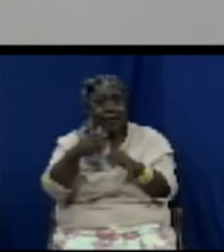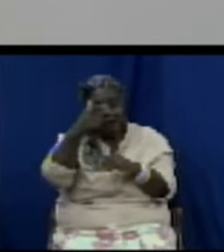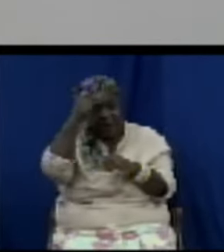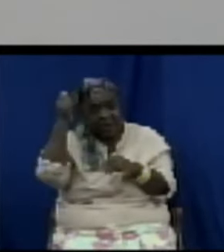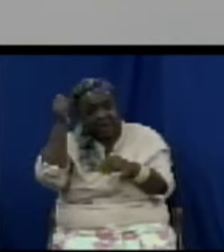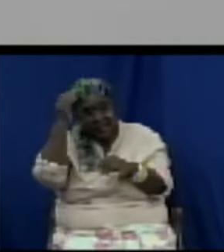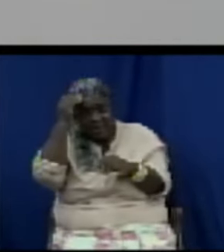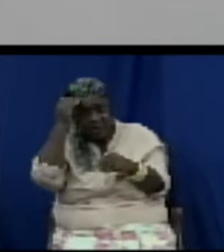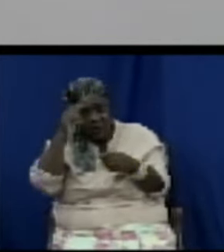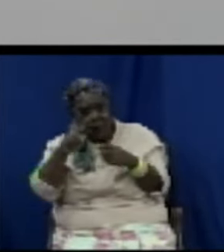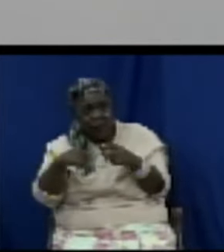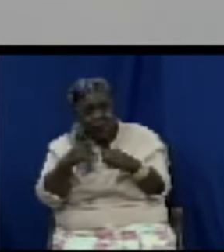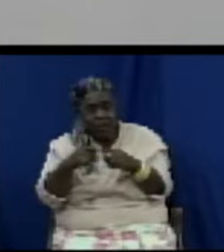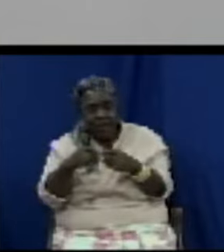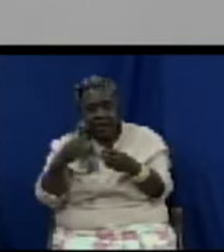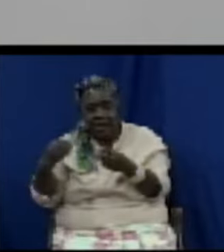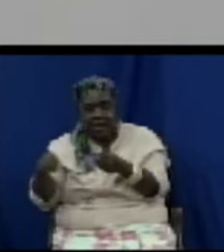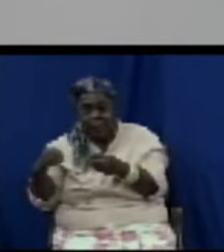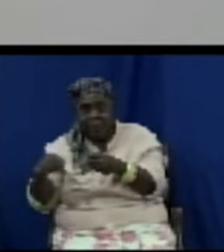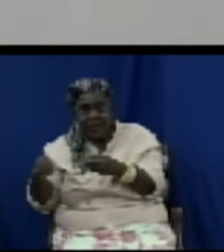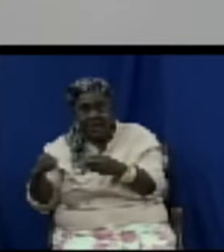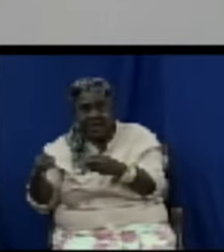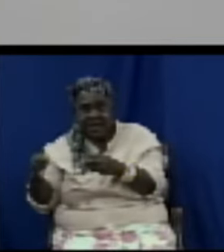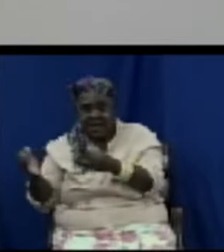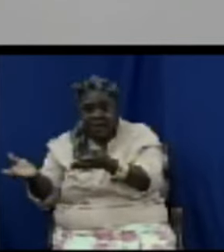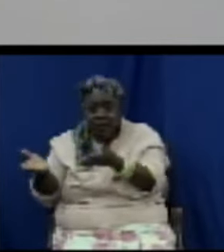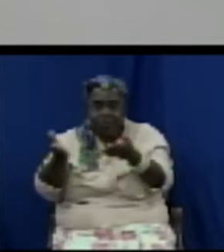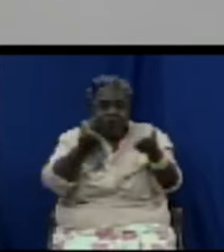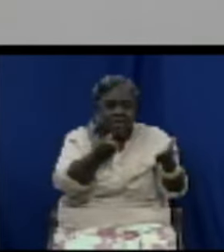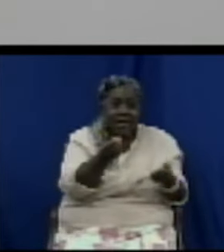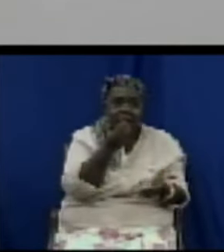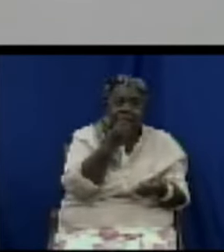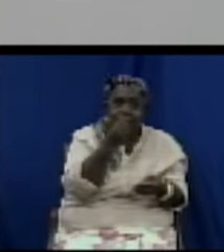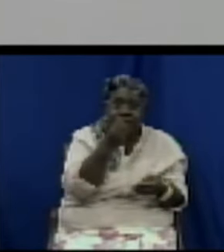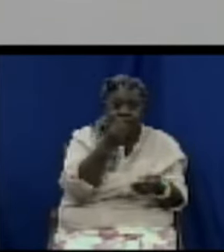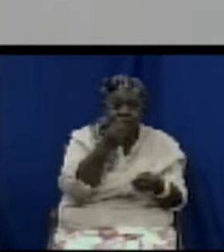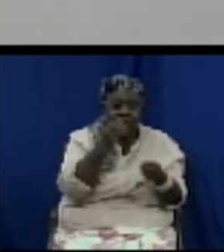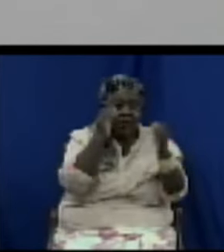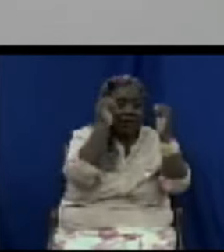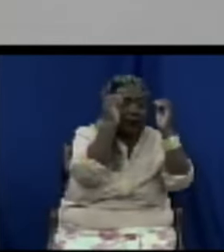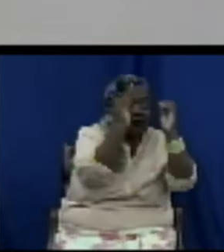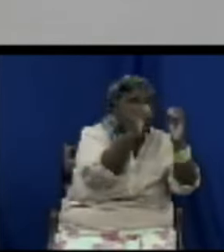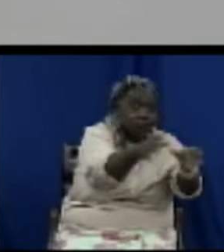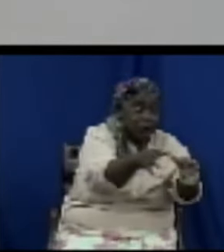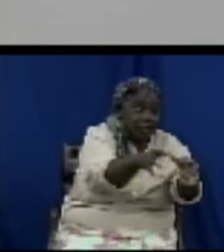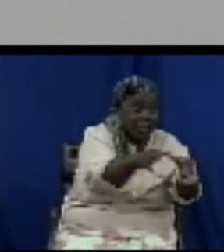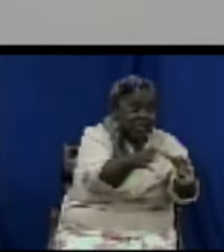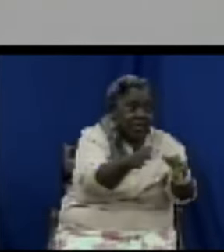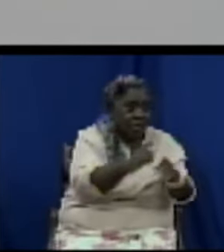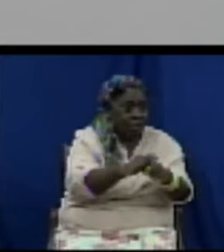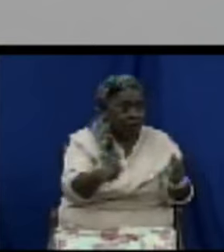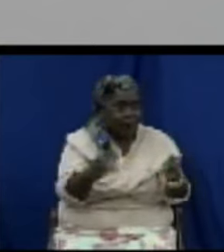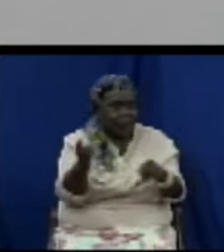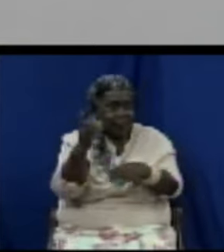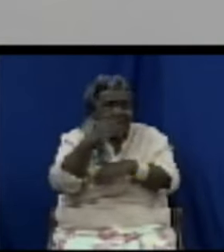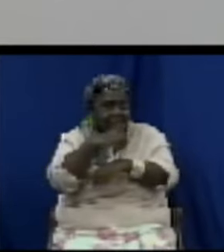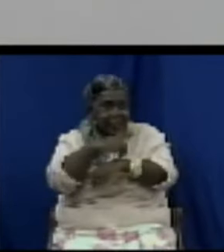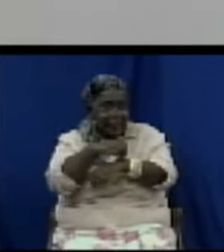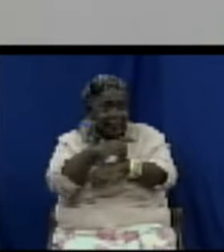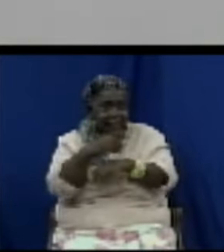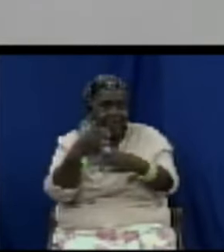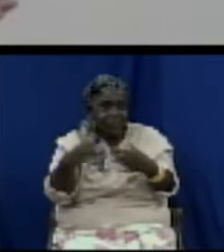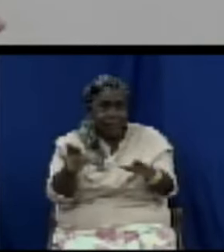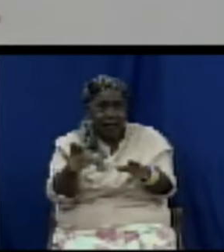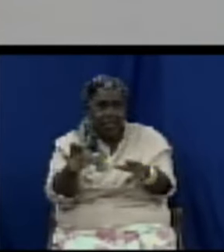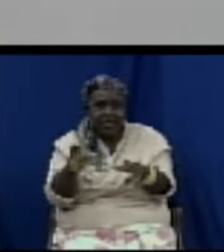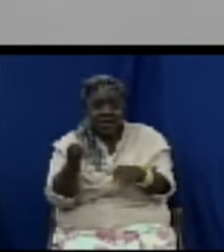expired unused goods and these garbage pickers pick them and a few of them would be like teacher but she